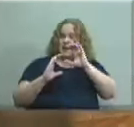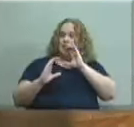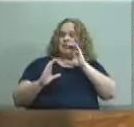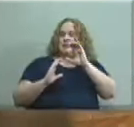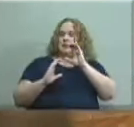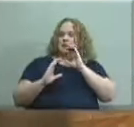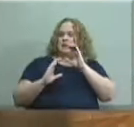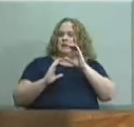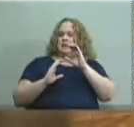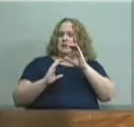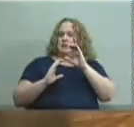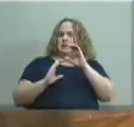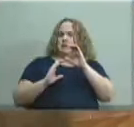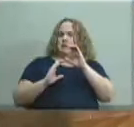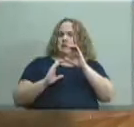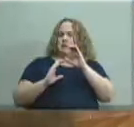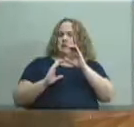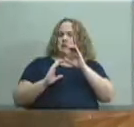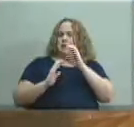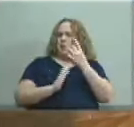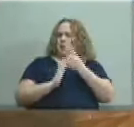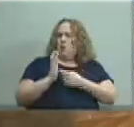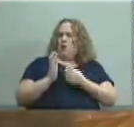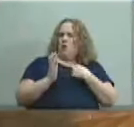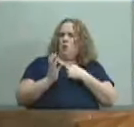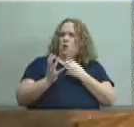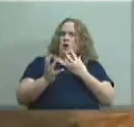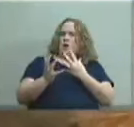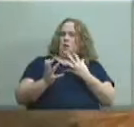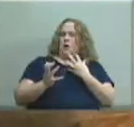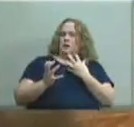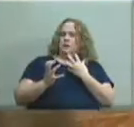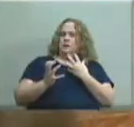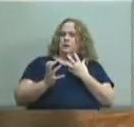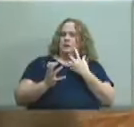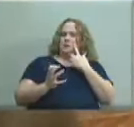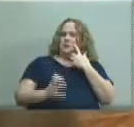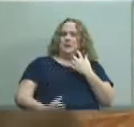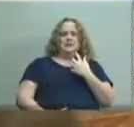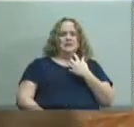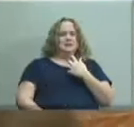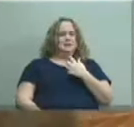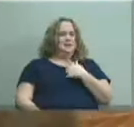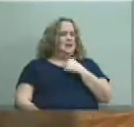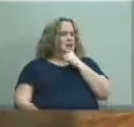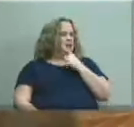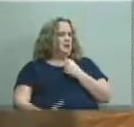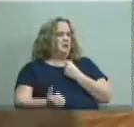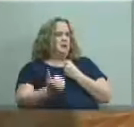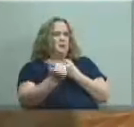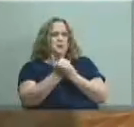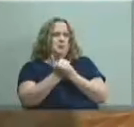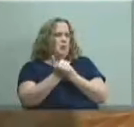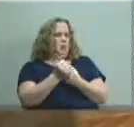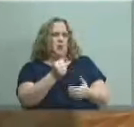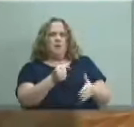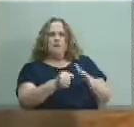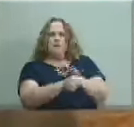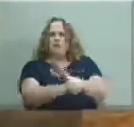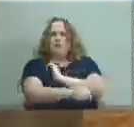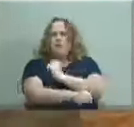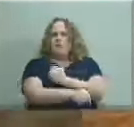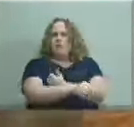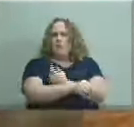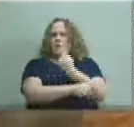our uh of what we wanted as a board because i'm not in in favor of full authority over all schools